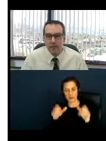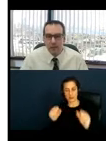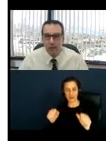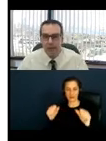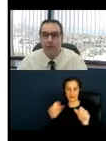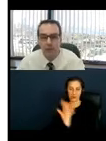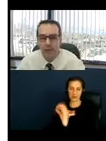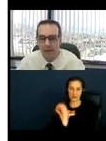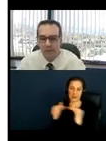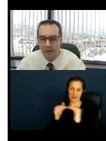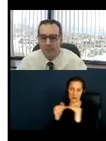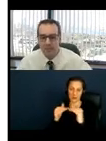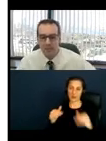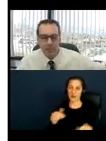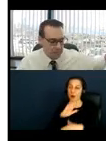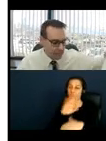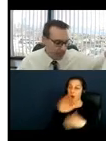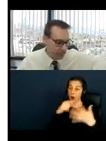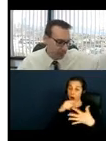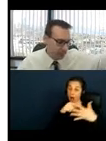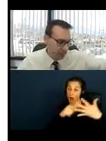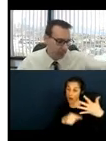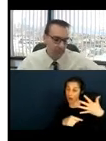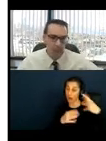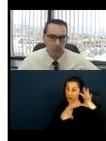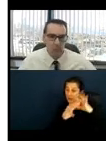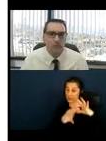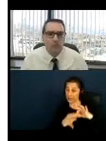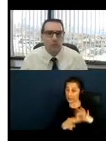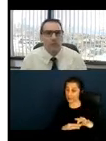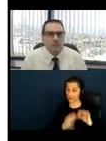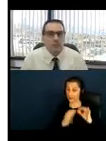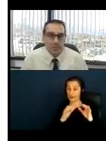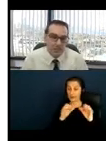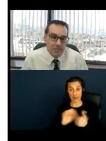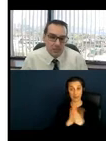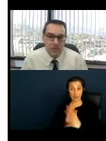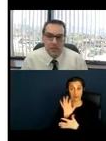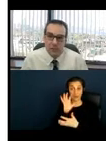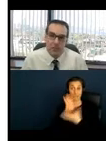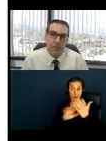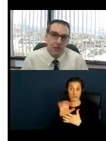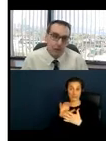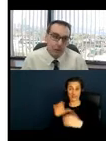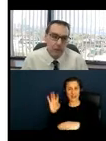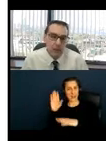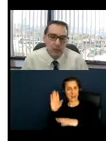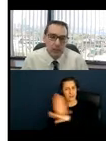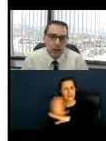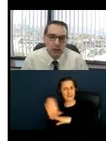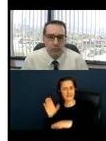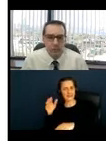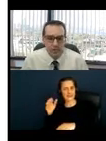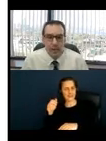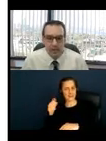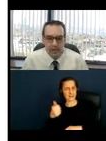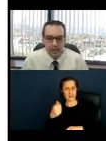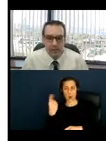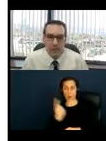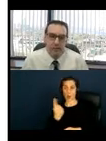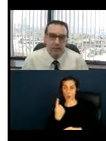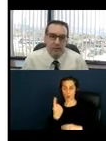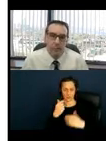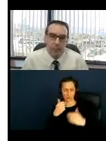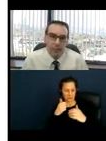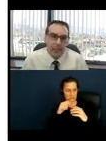for the outdoor dining topic, so you can see how it can become pretty confusing if a business is trying to do this on their own or for municipalities